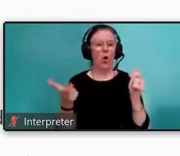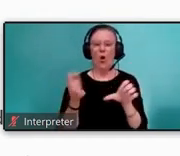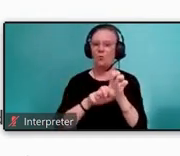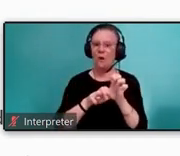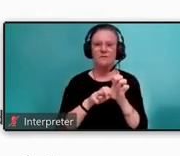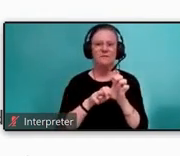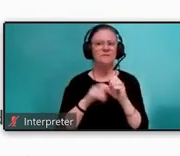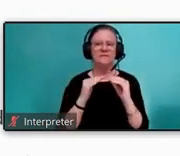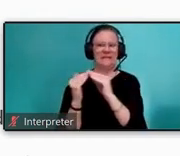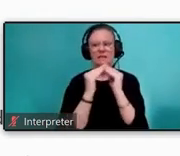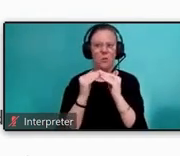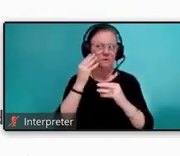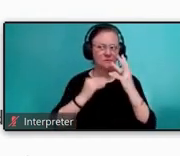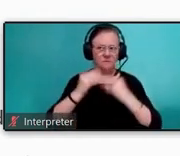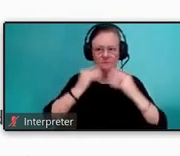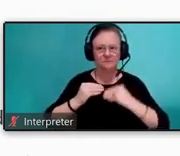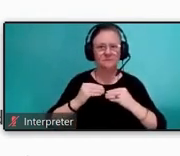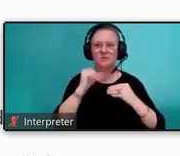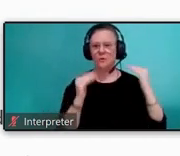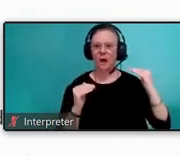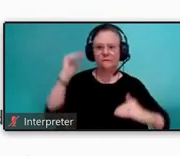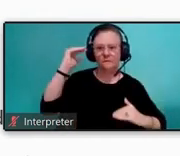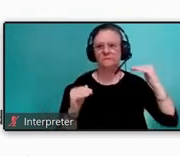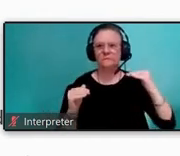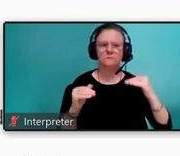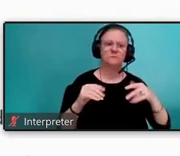so no disparate impact or disproportionate burden would occur.